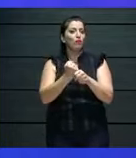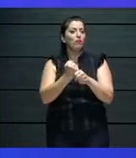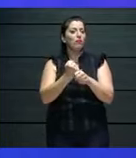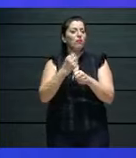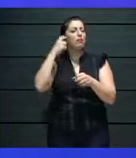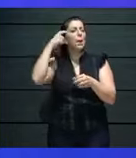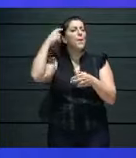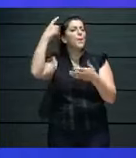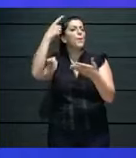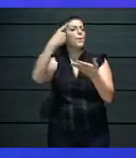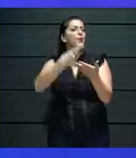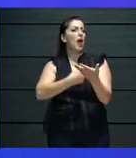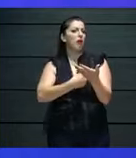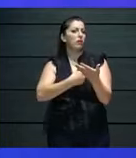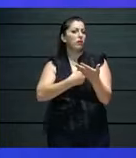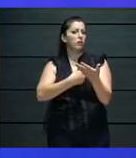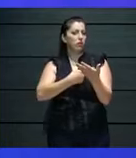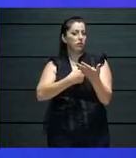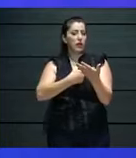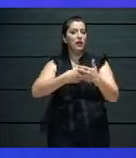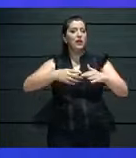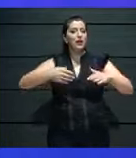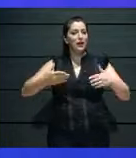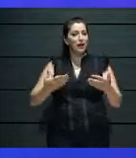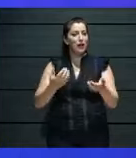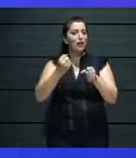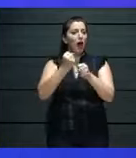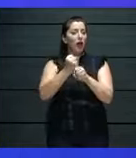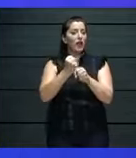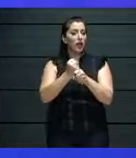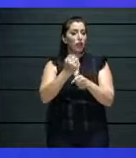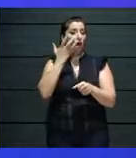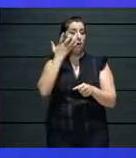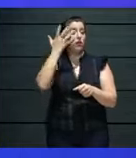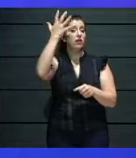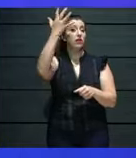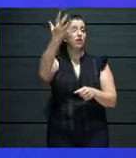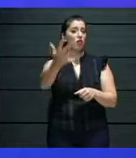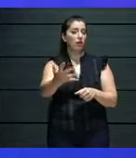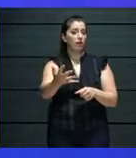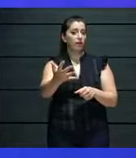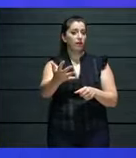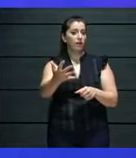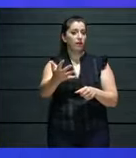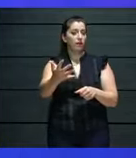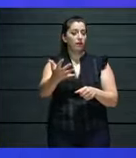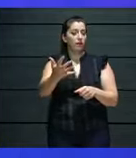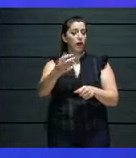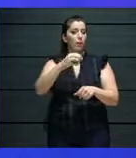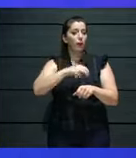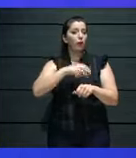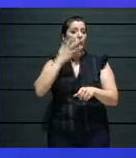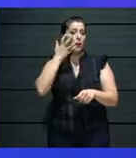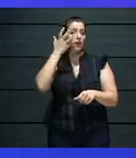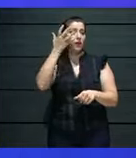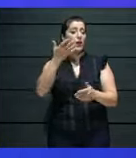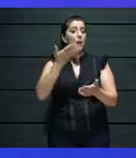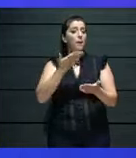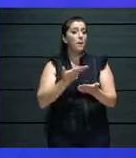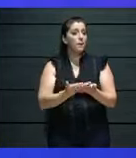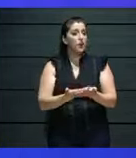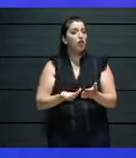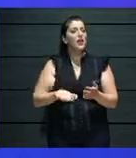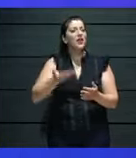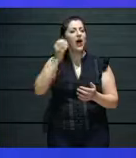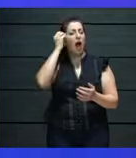for the next five years, so that we are more aware of the